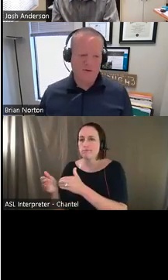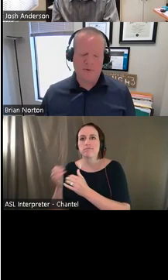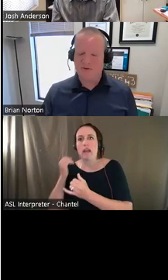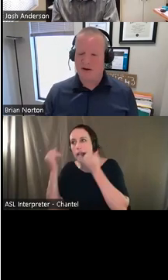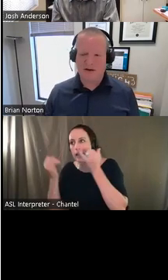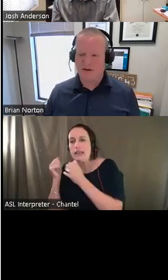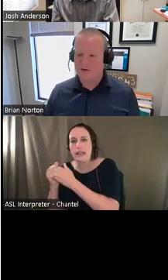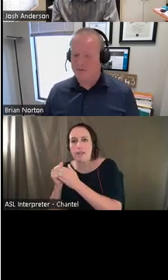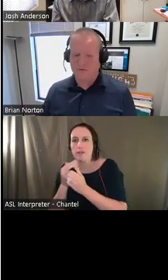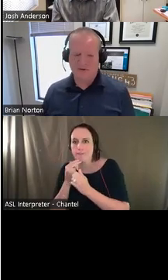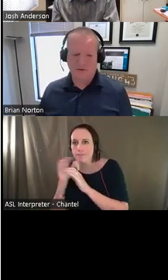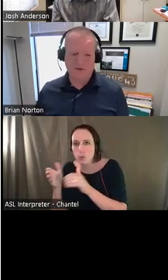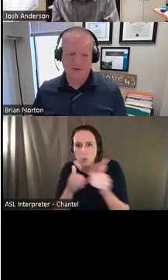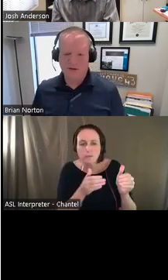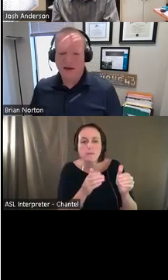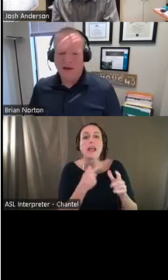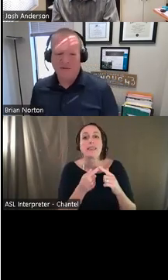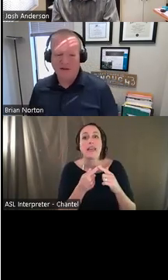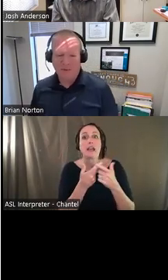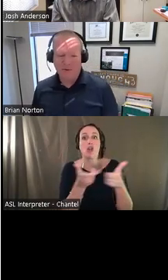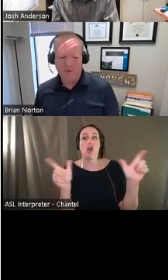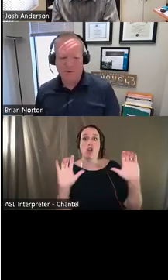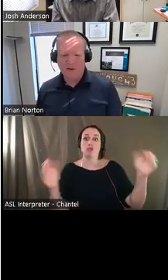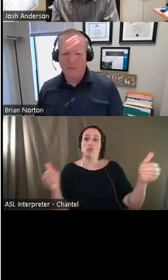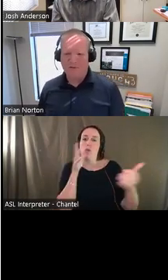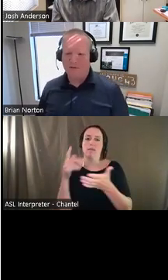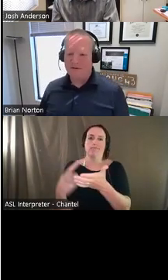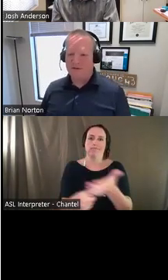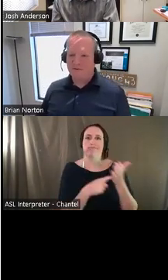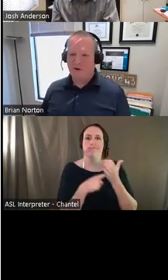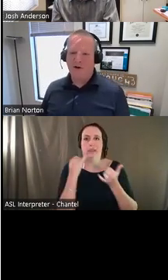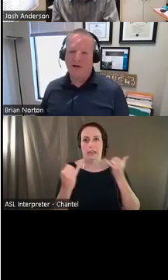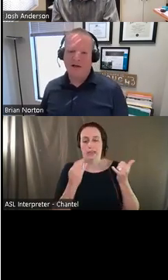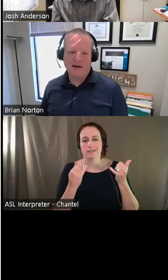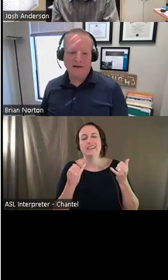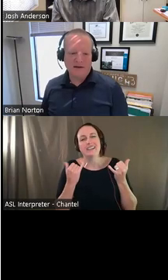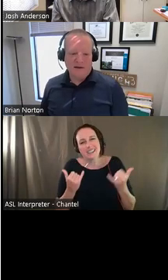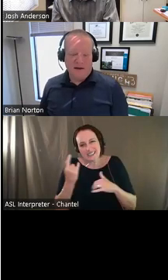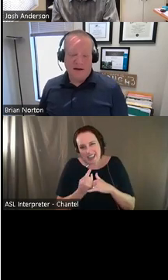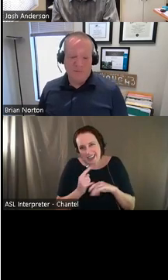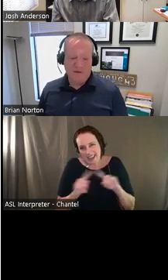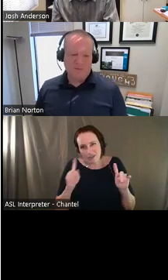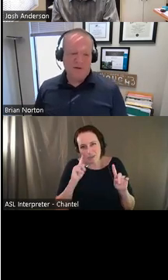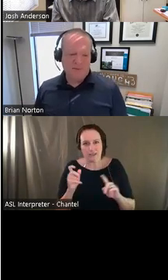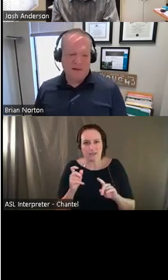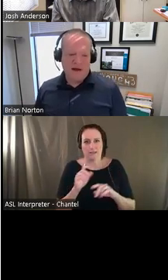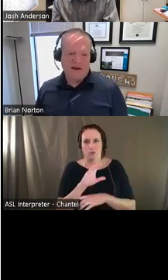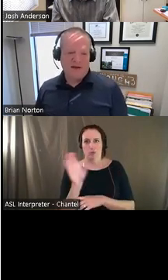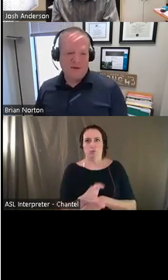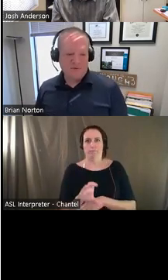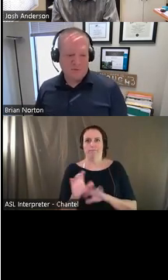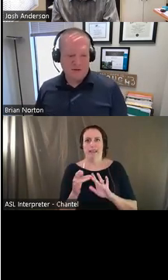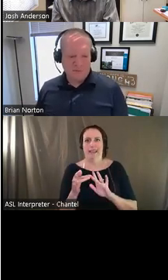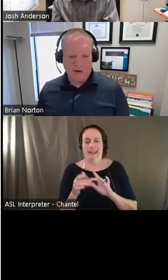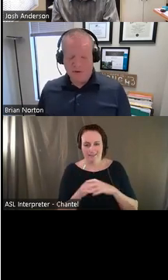the bigger group and we try to kind of talk through solutions. Today, we're going to do it a little bit differently since we're all online. And so really relying